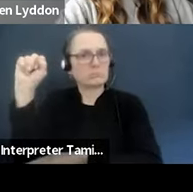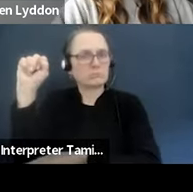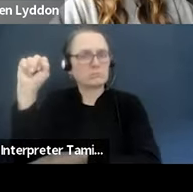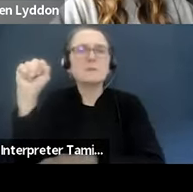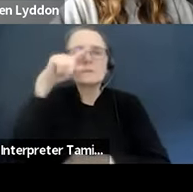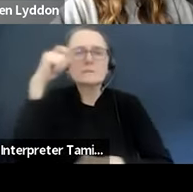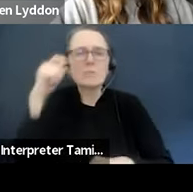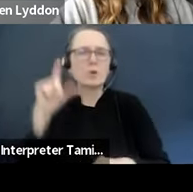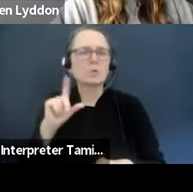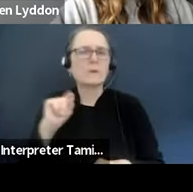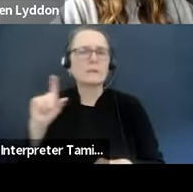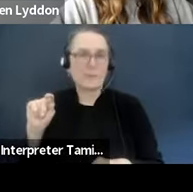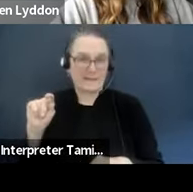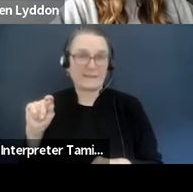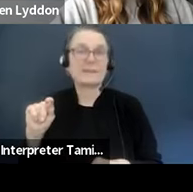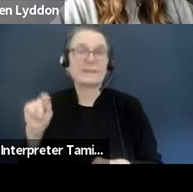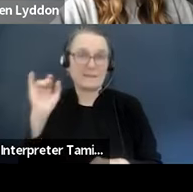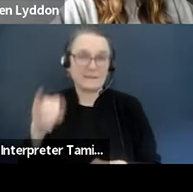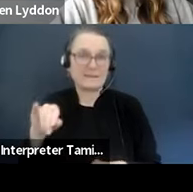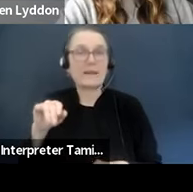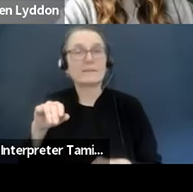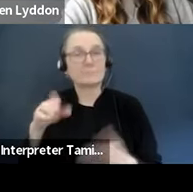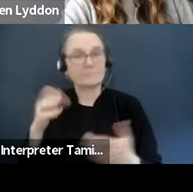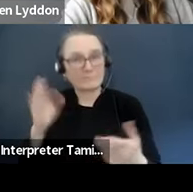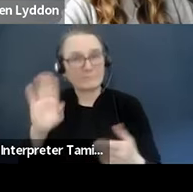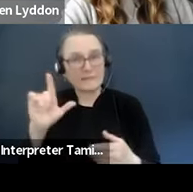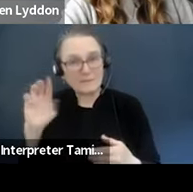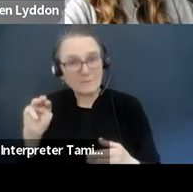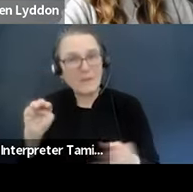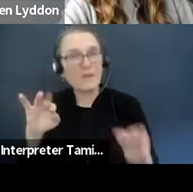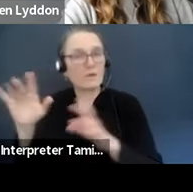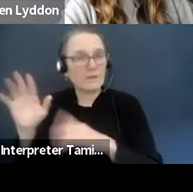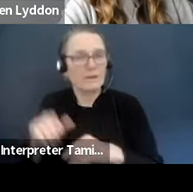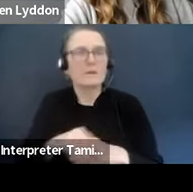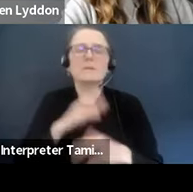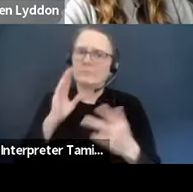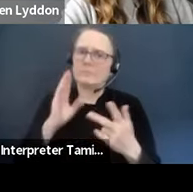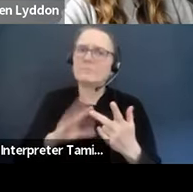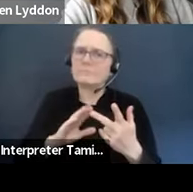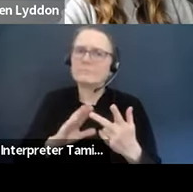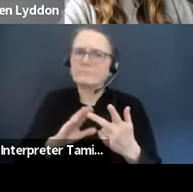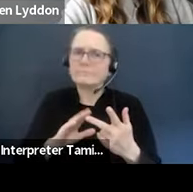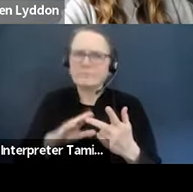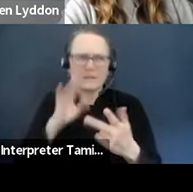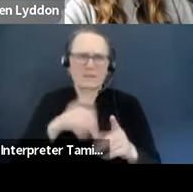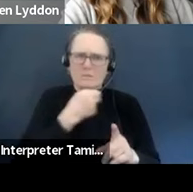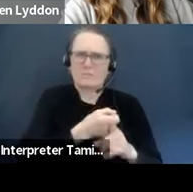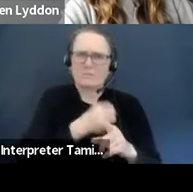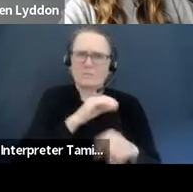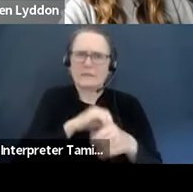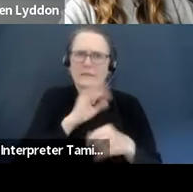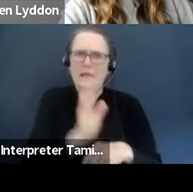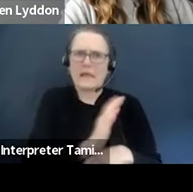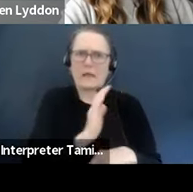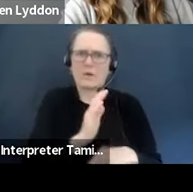intentional conversations around what has to happen within institutions and groups in order to be in line with,